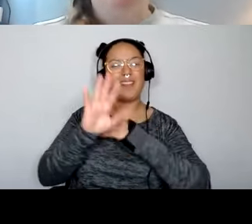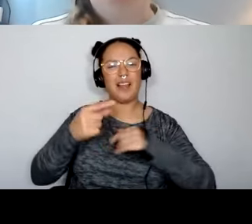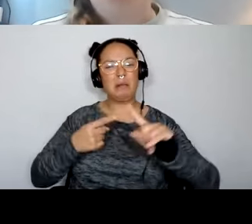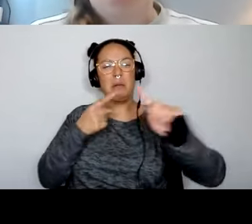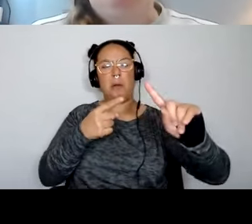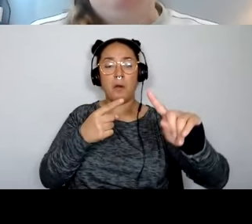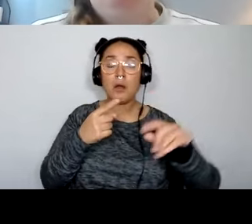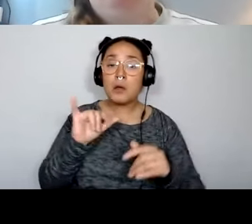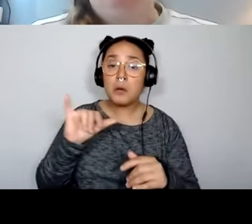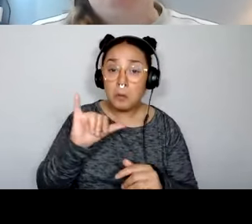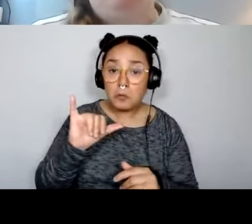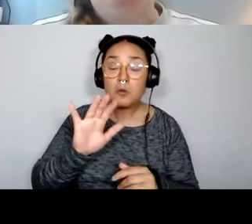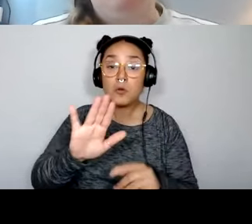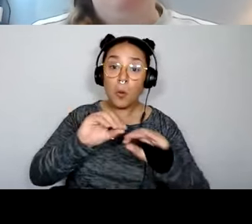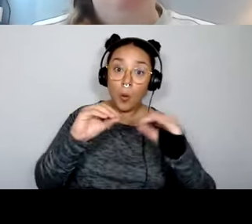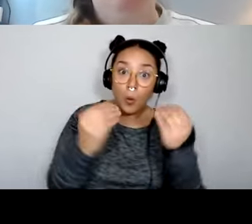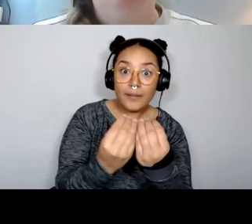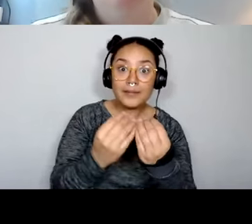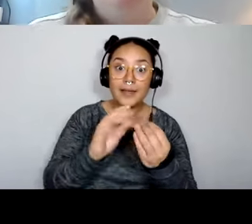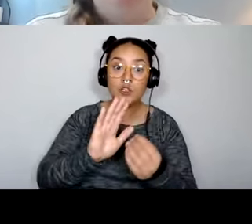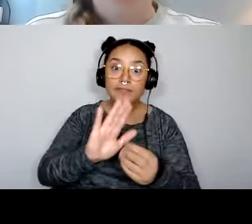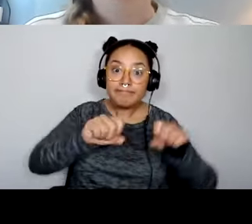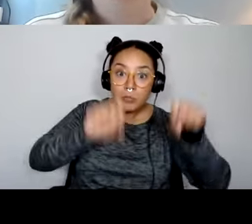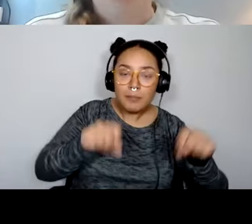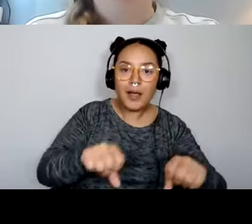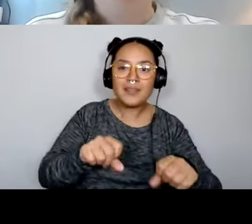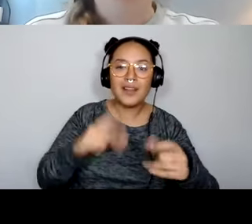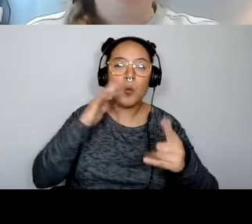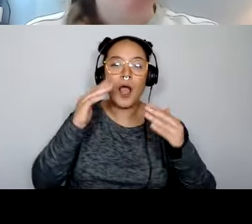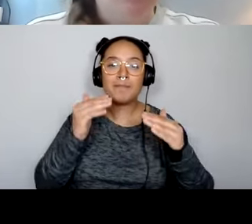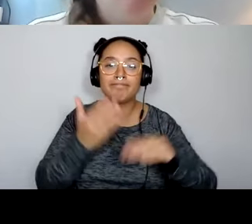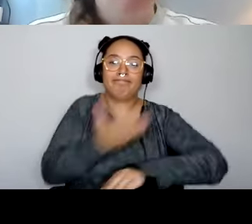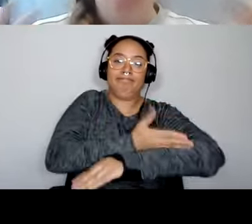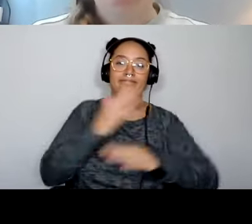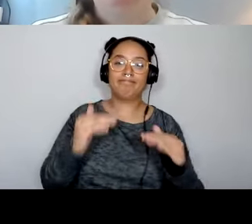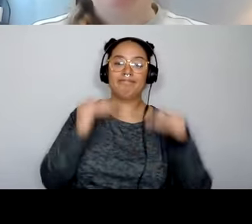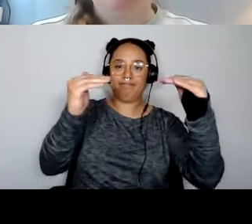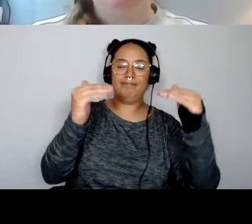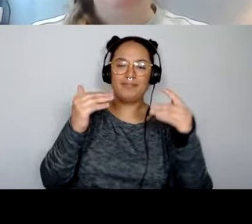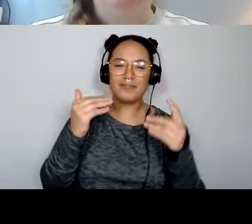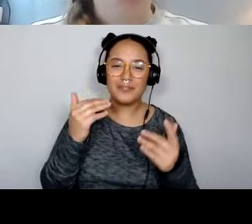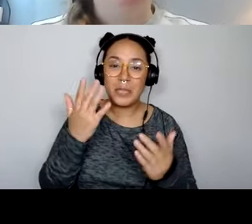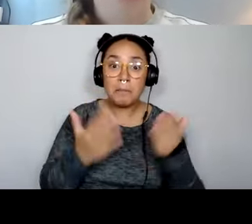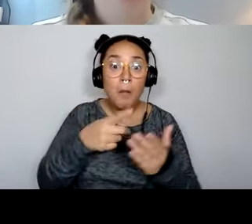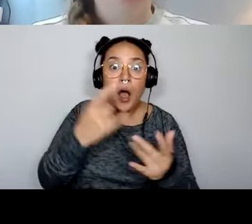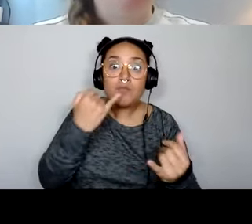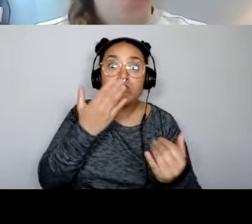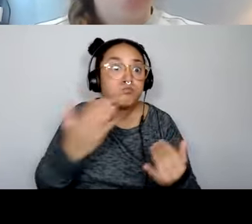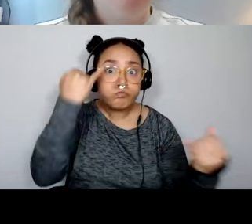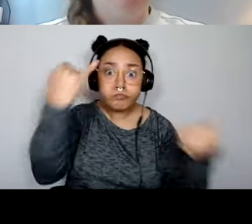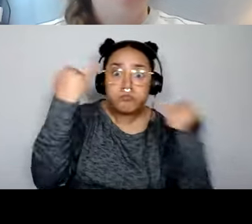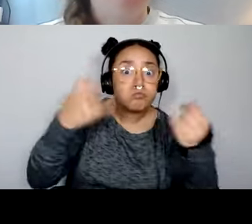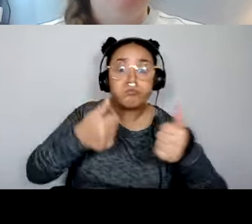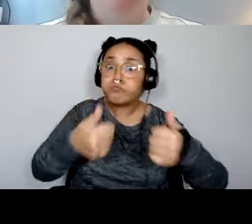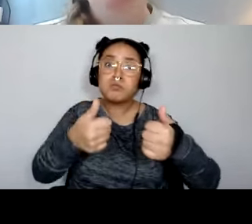also to enhance your organizational capacity. You, you may have some really great ideas, but you don't